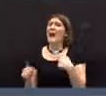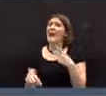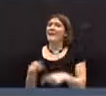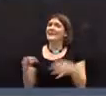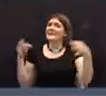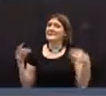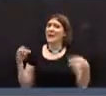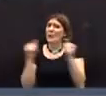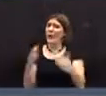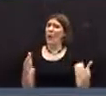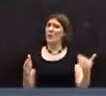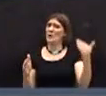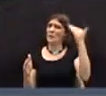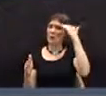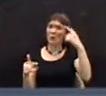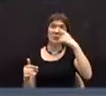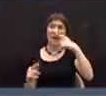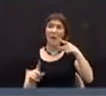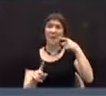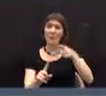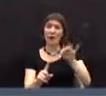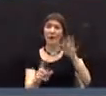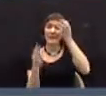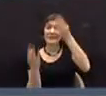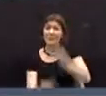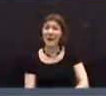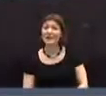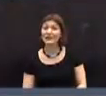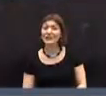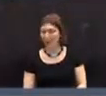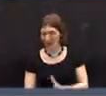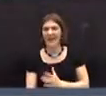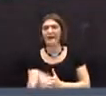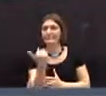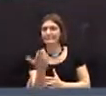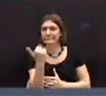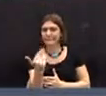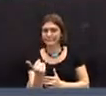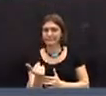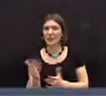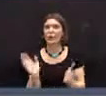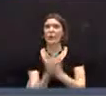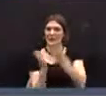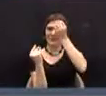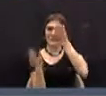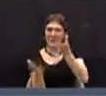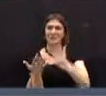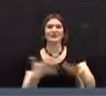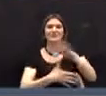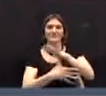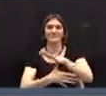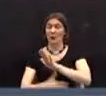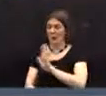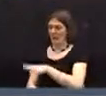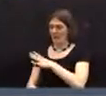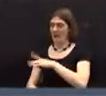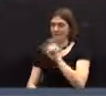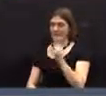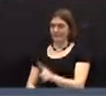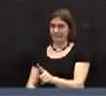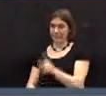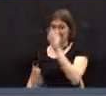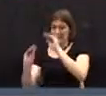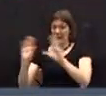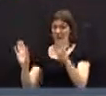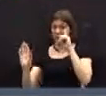without knowing. Can I have a point of information? Yes. Okay. A point of information takes priority. be further